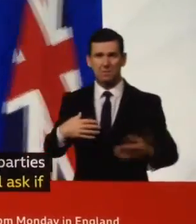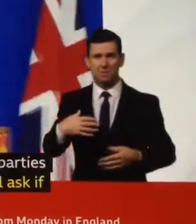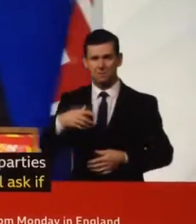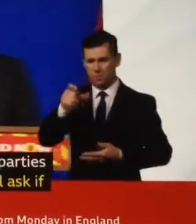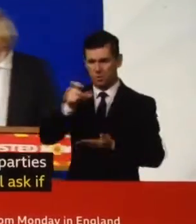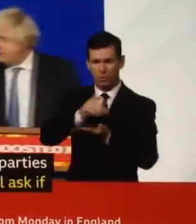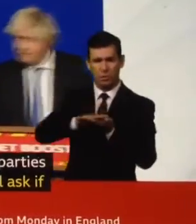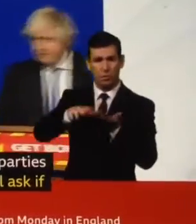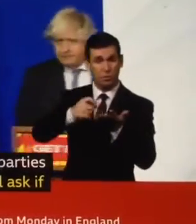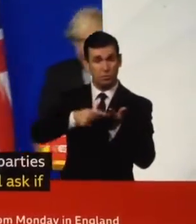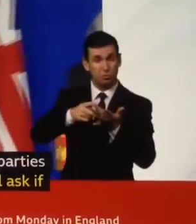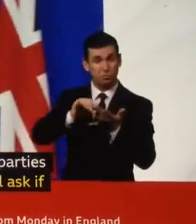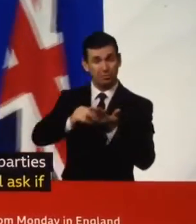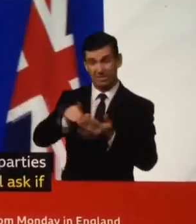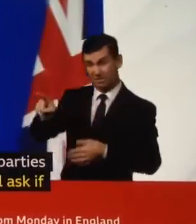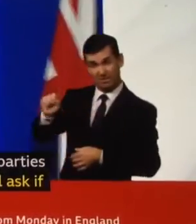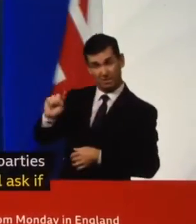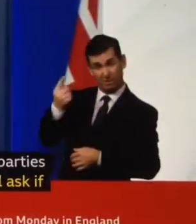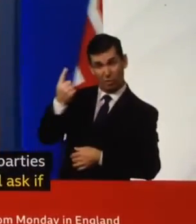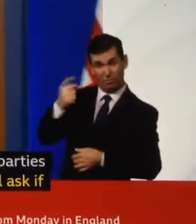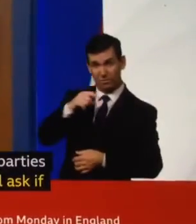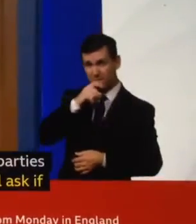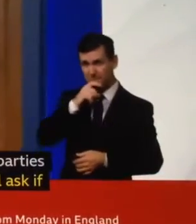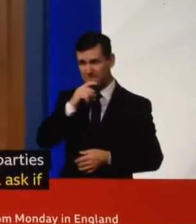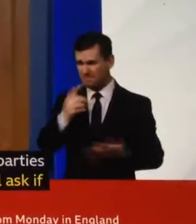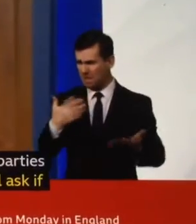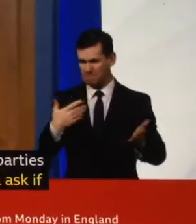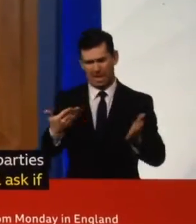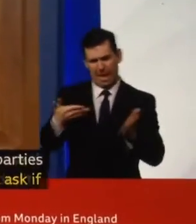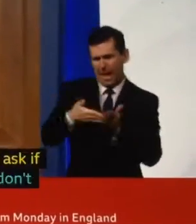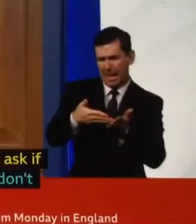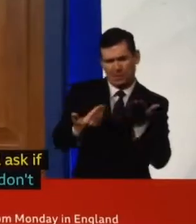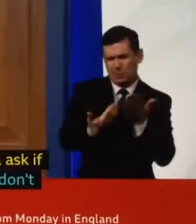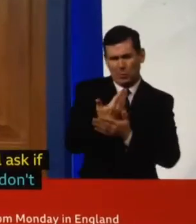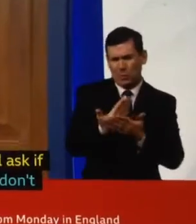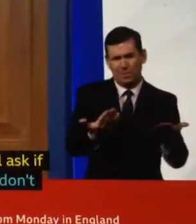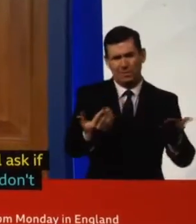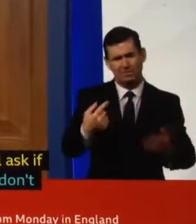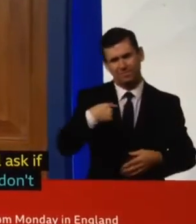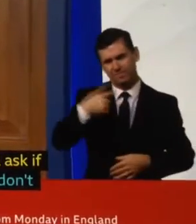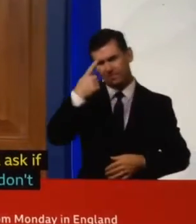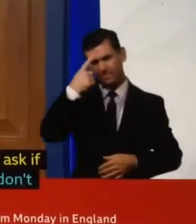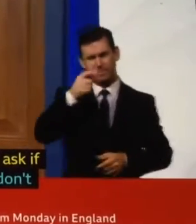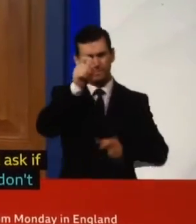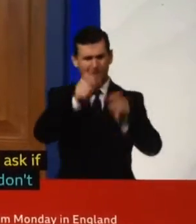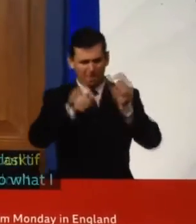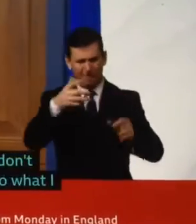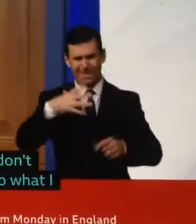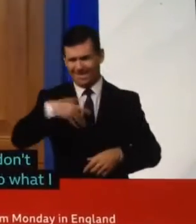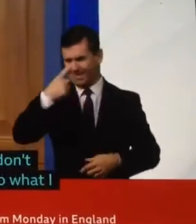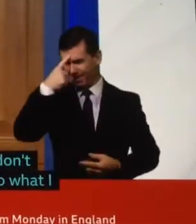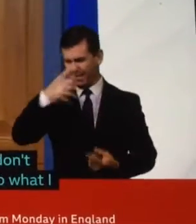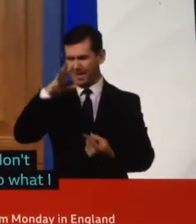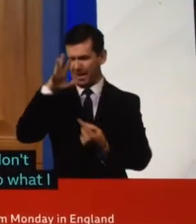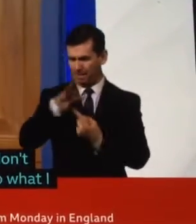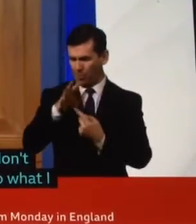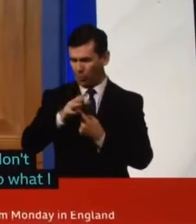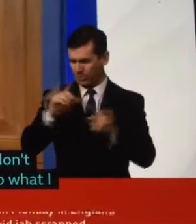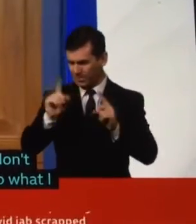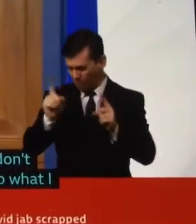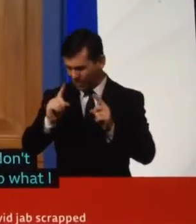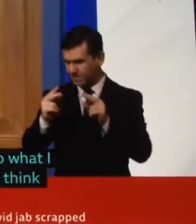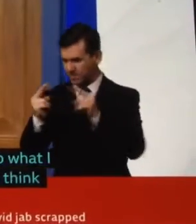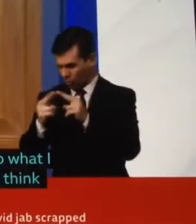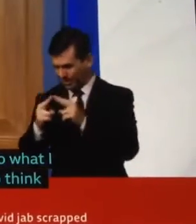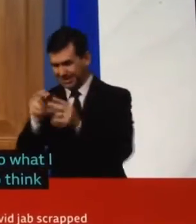don't have a huge amount to add to what I said previously, which is I do think people should prioritise what matters, and that by definition means deprioritise other things.